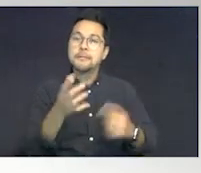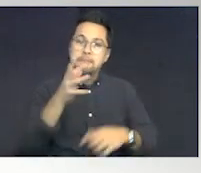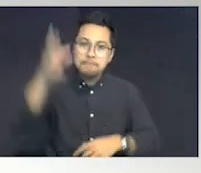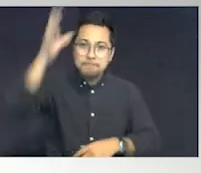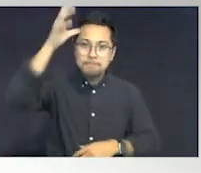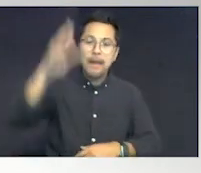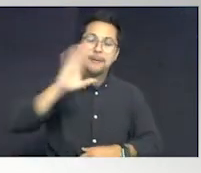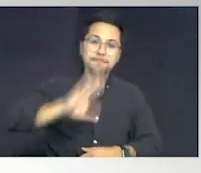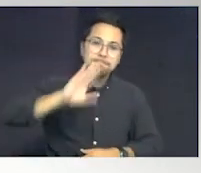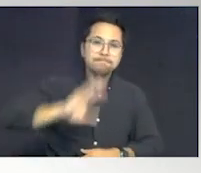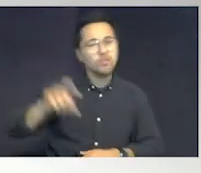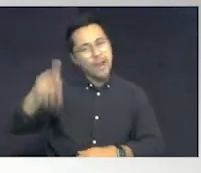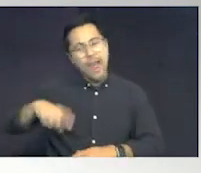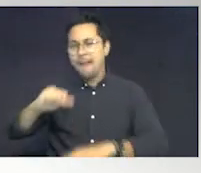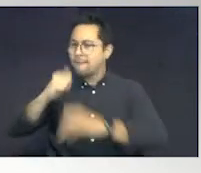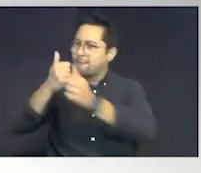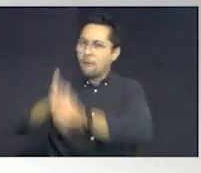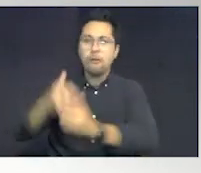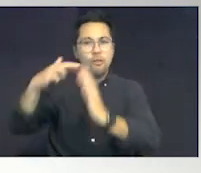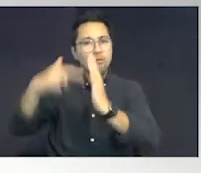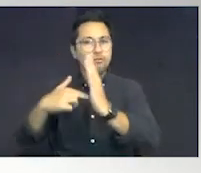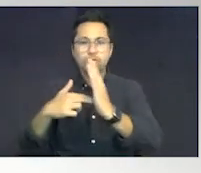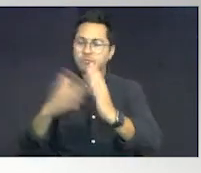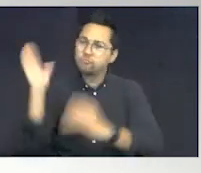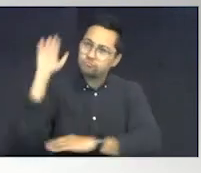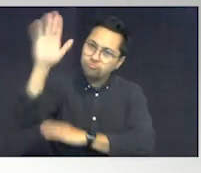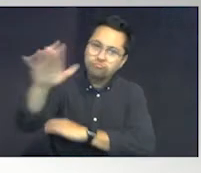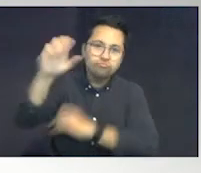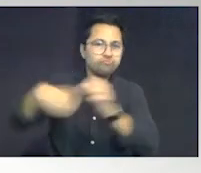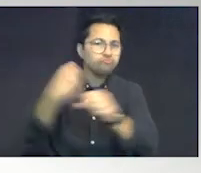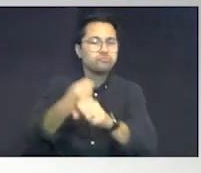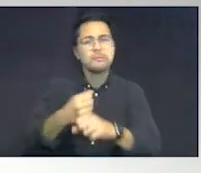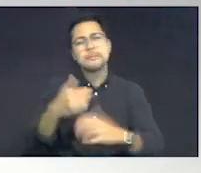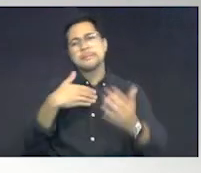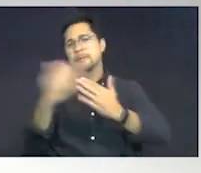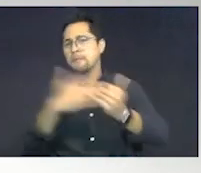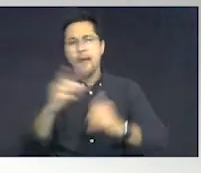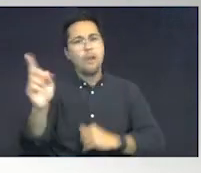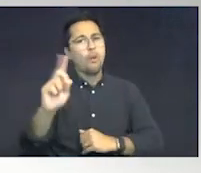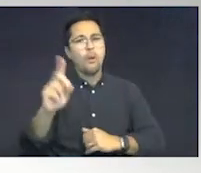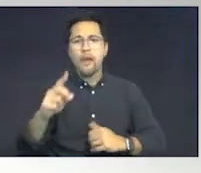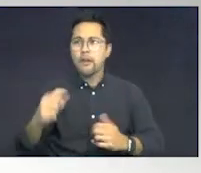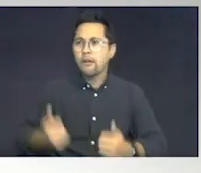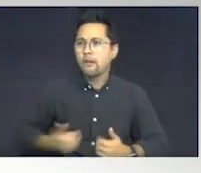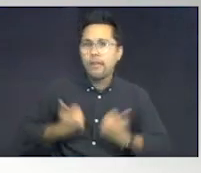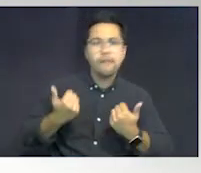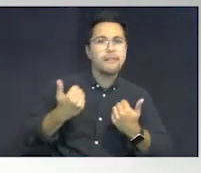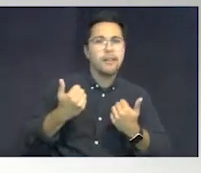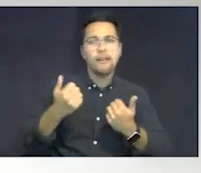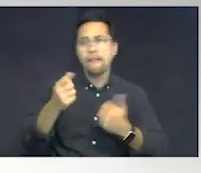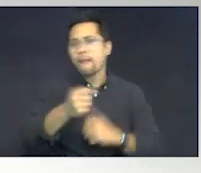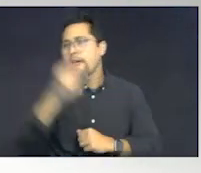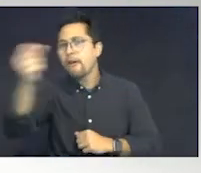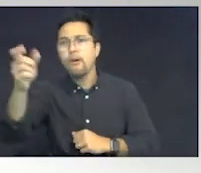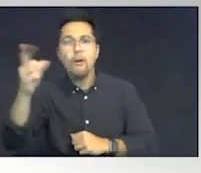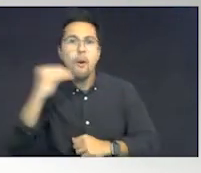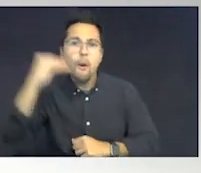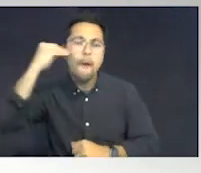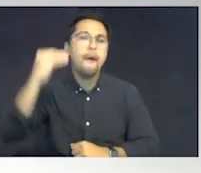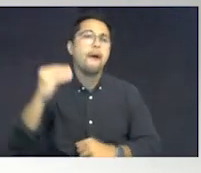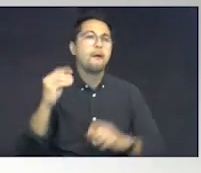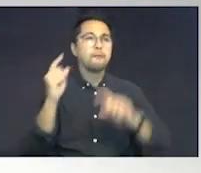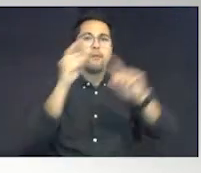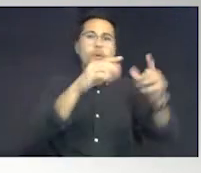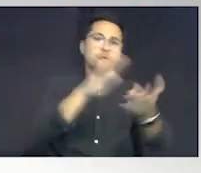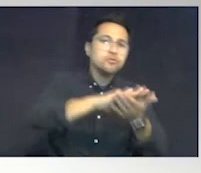It has to be the rules of the rules, 365 days a year, regardless of where you're at. Whether you're at home, whether